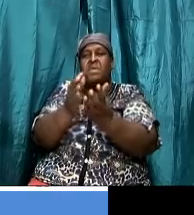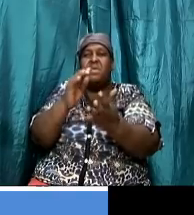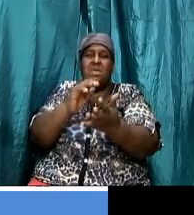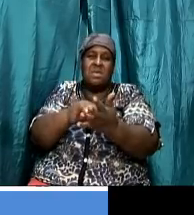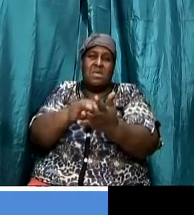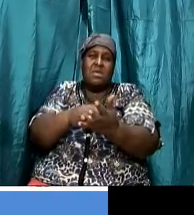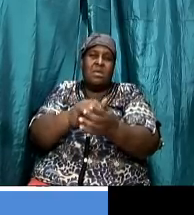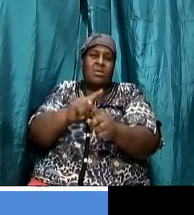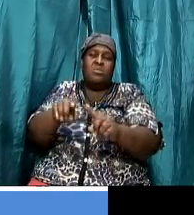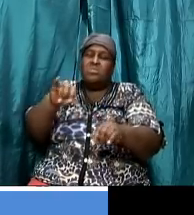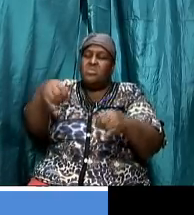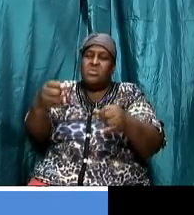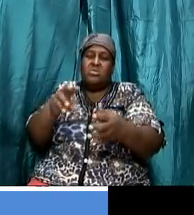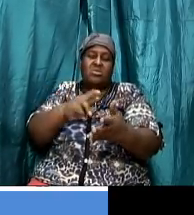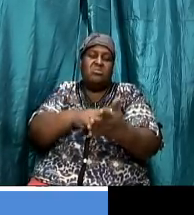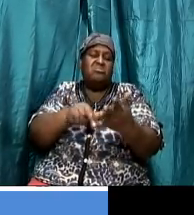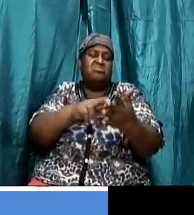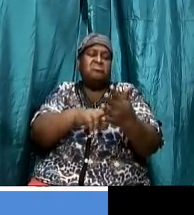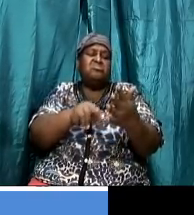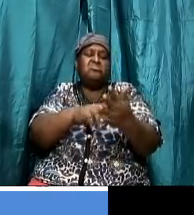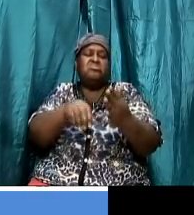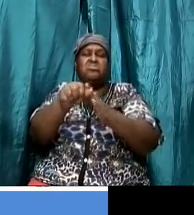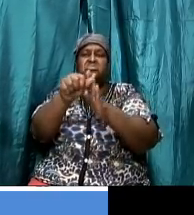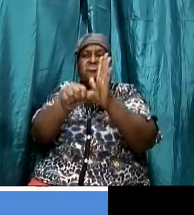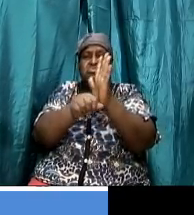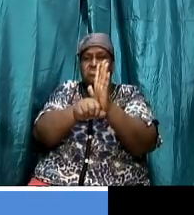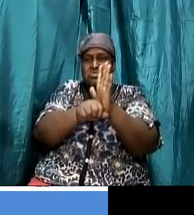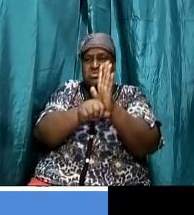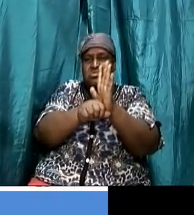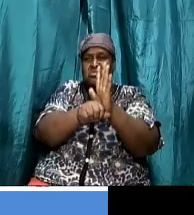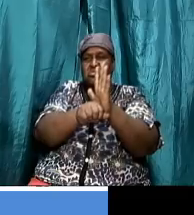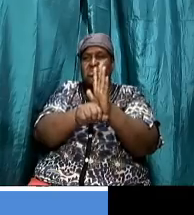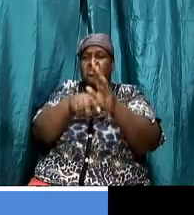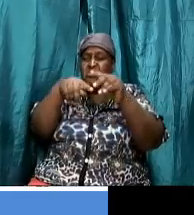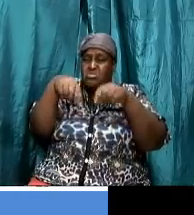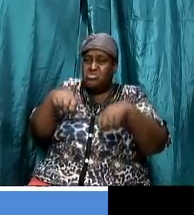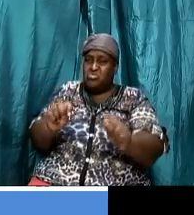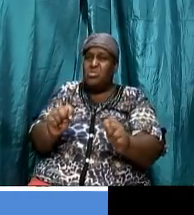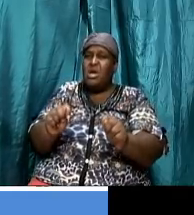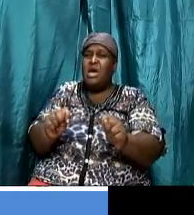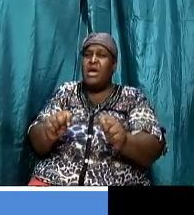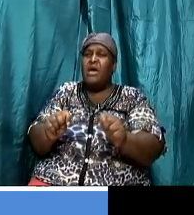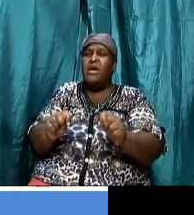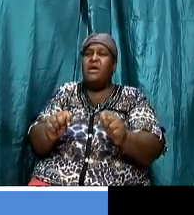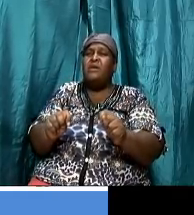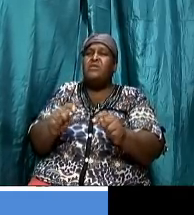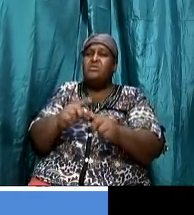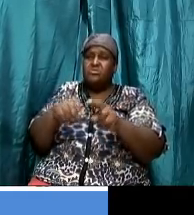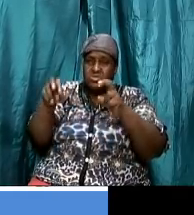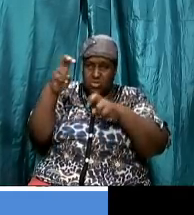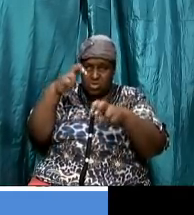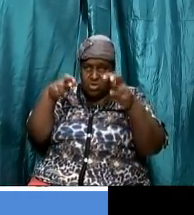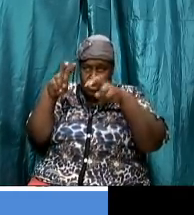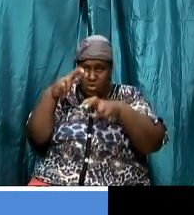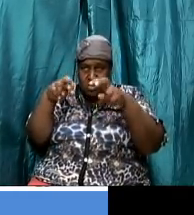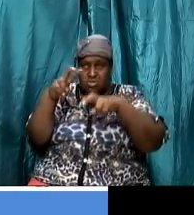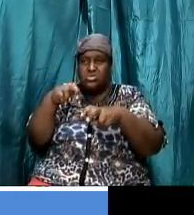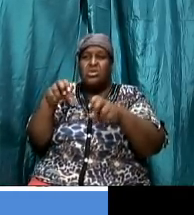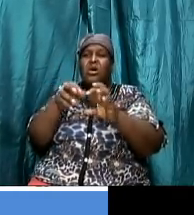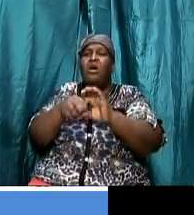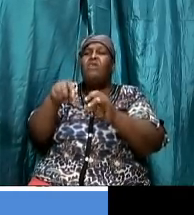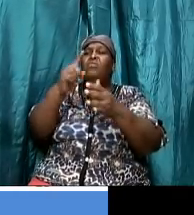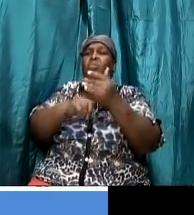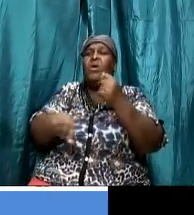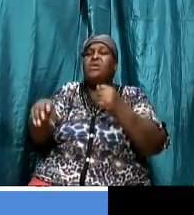don't just read scriptures in there in a vacuum we try to get a background behind what the scripture is actually